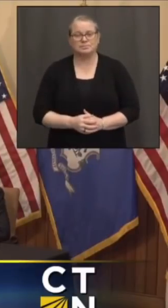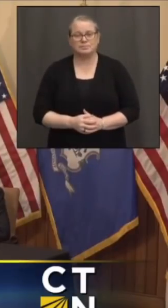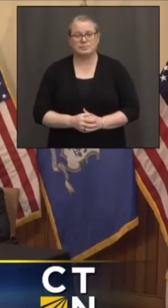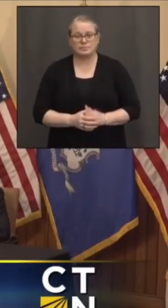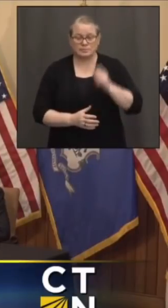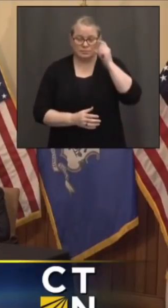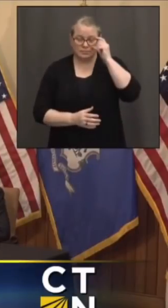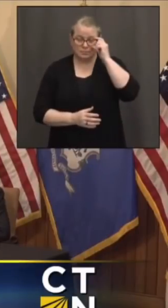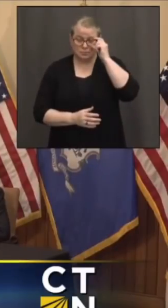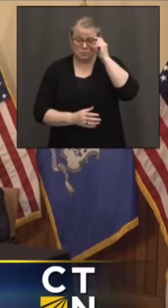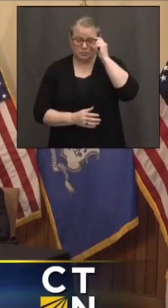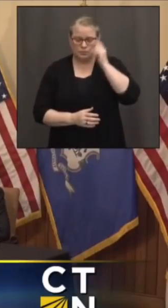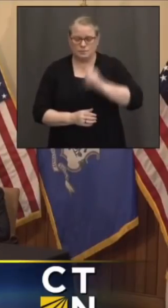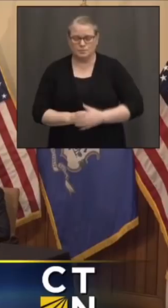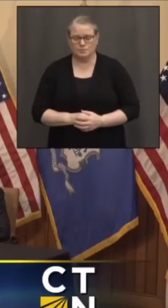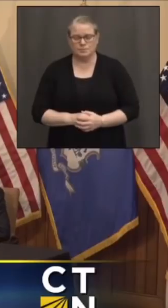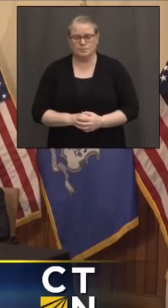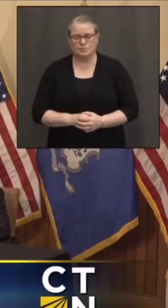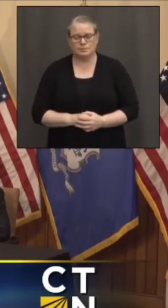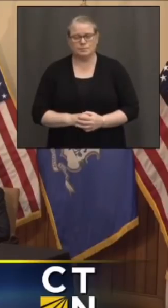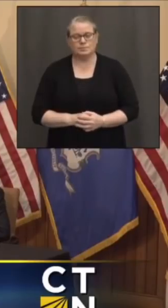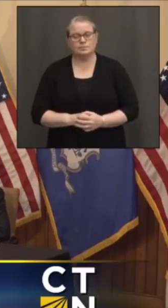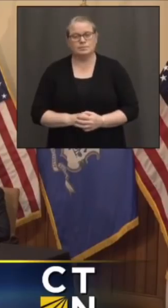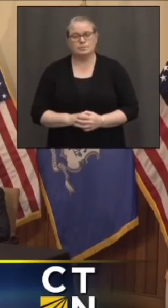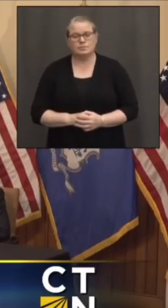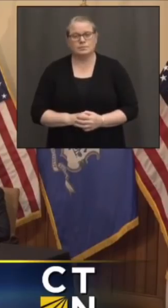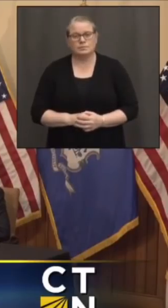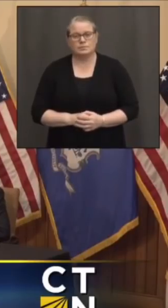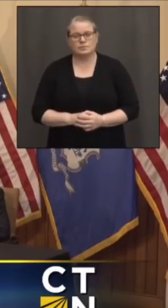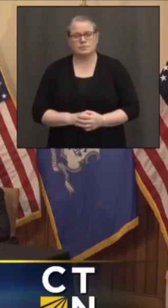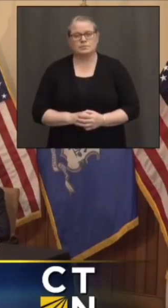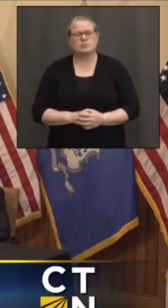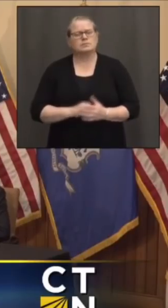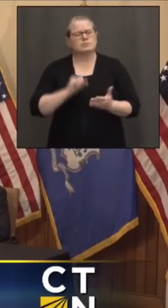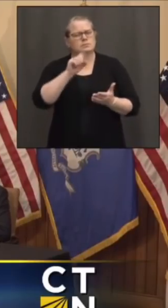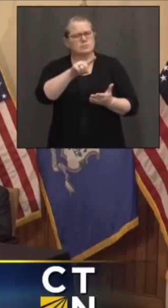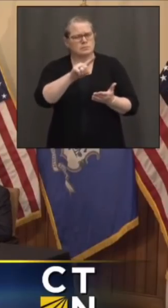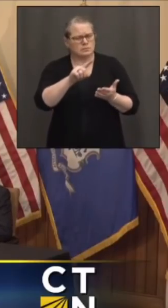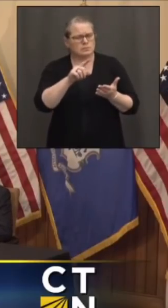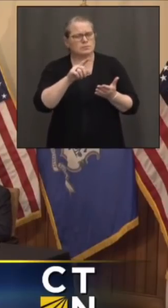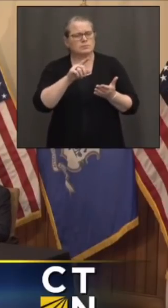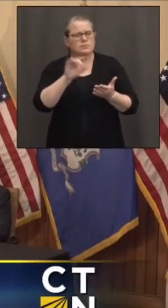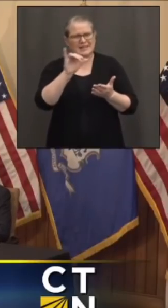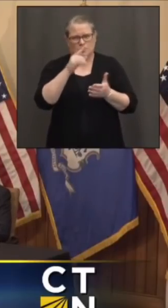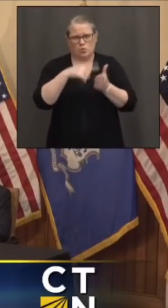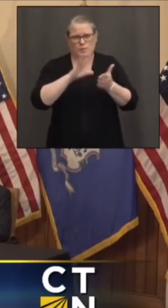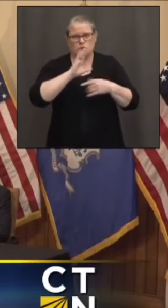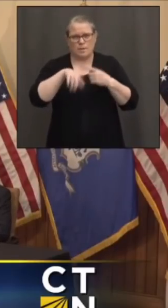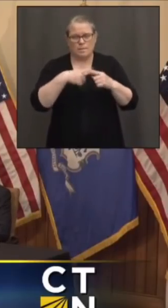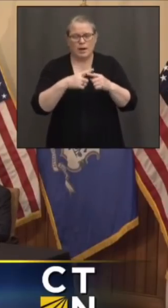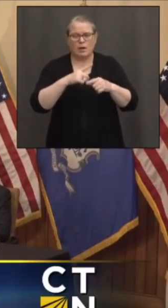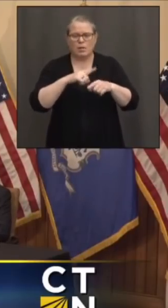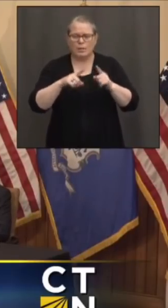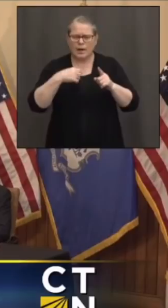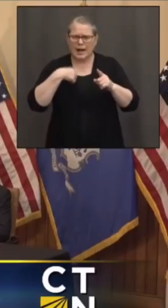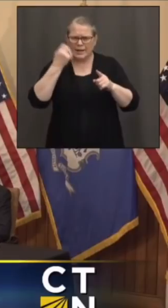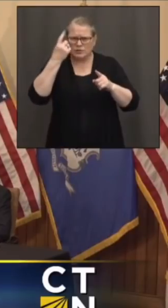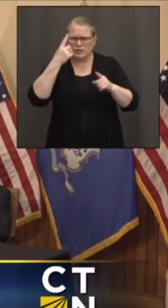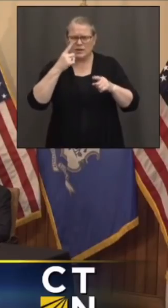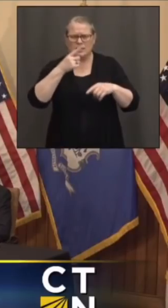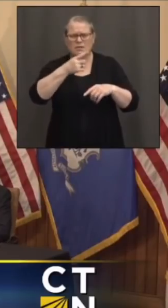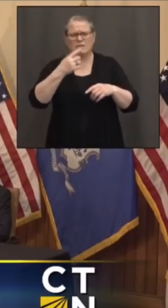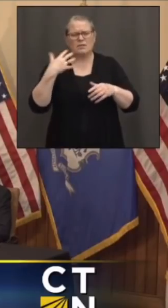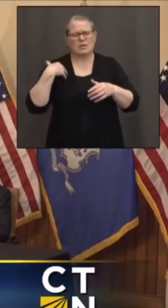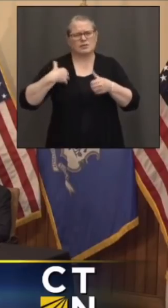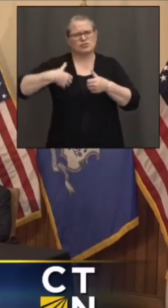Thanks, Max. This is similar to what you guys have been talking about, but I understand that the Chief Medical Examiner's Office is